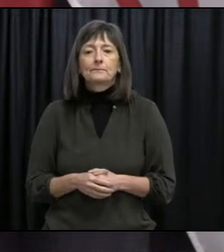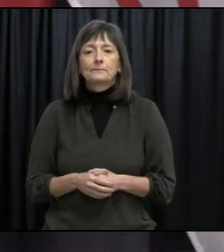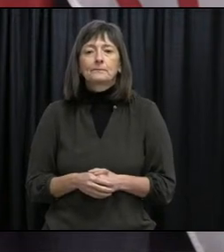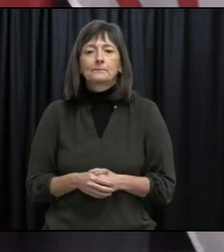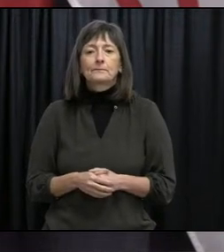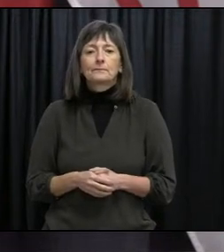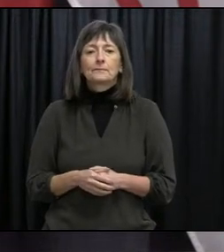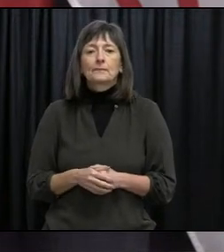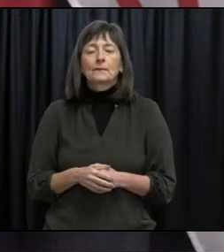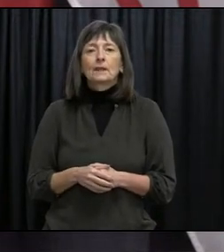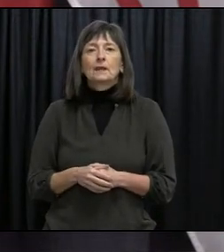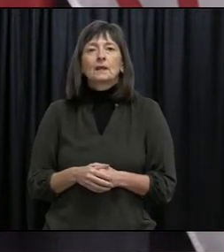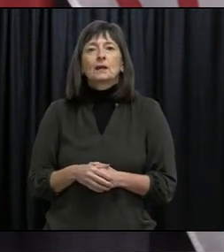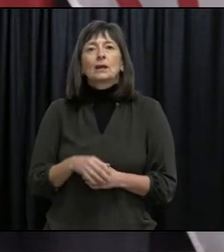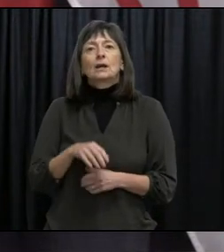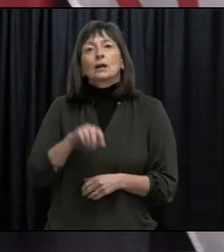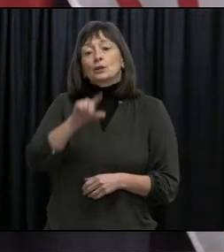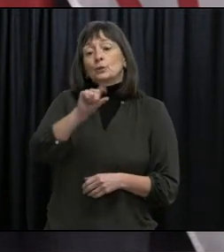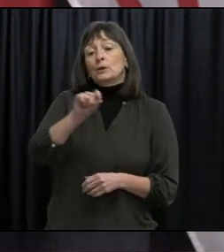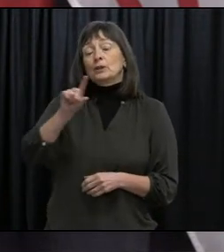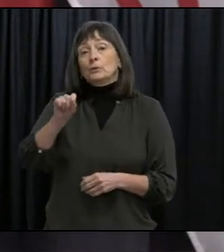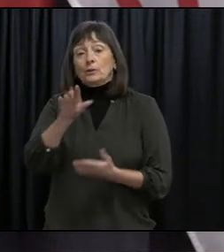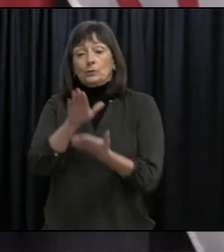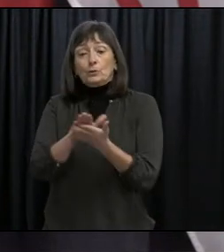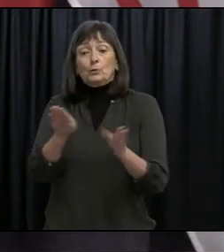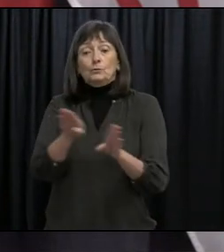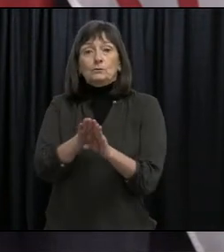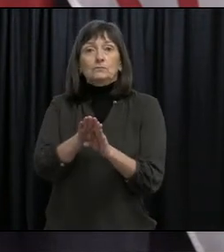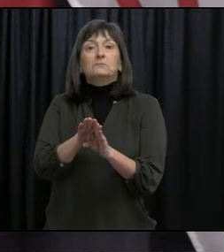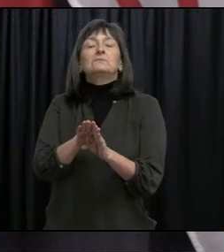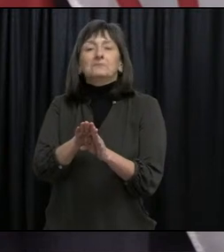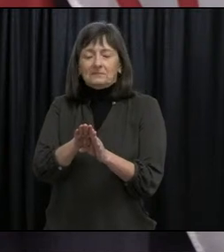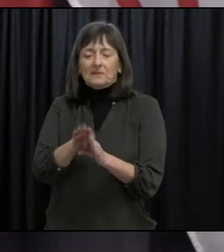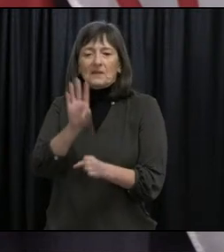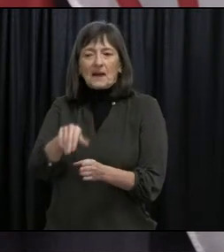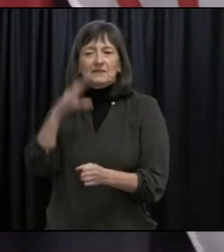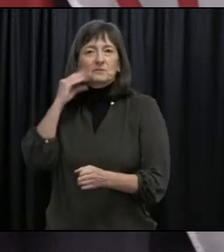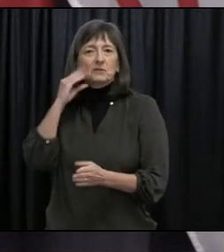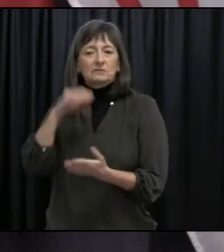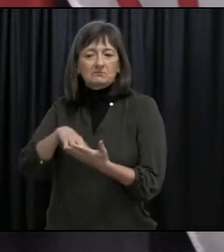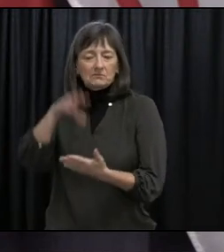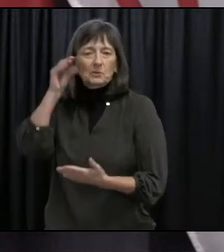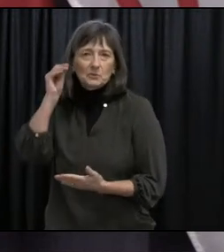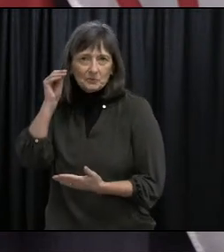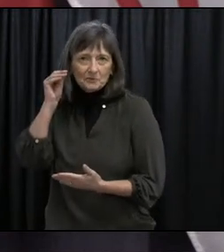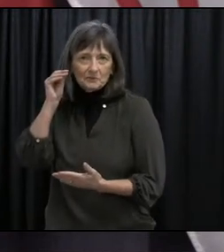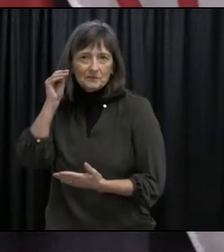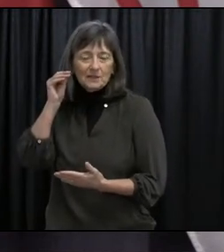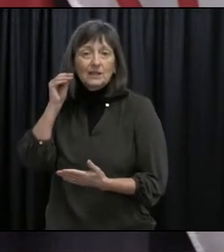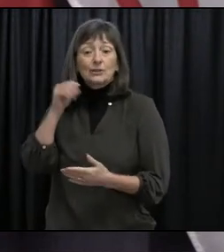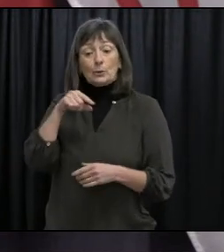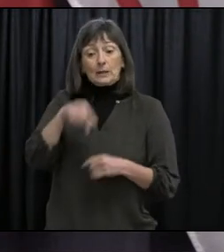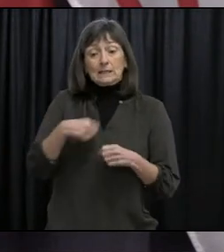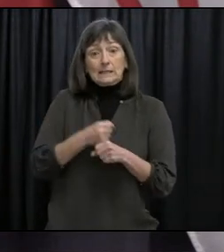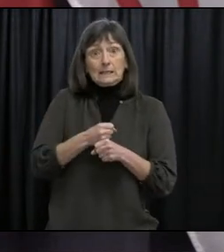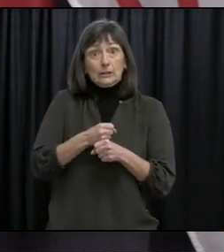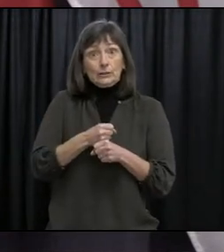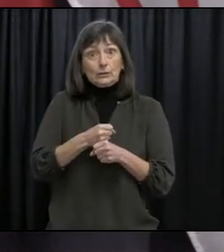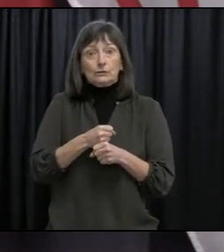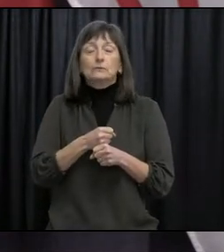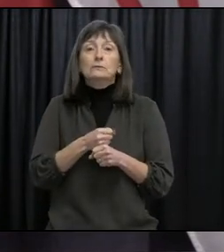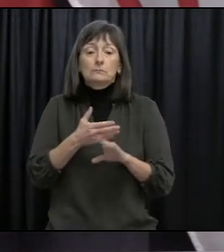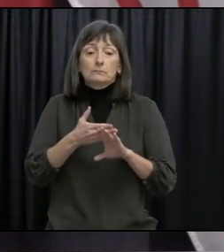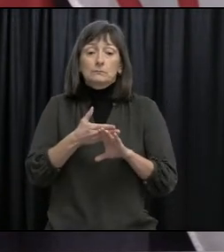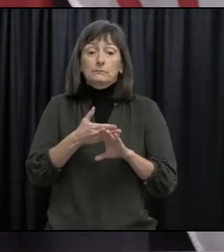school shutdown in 2020, and before this school year started, all schools in the province were